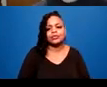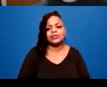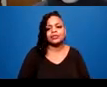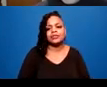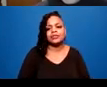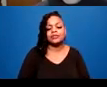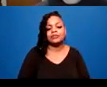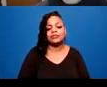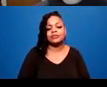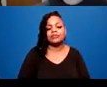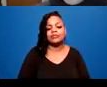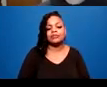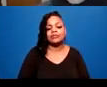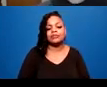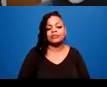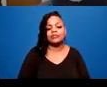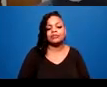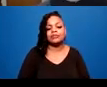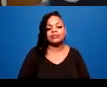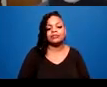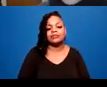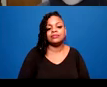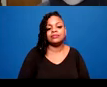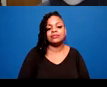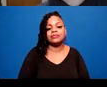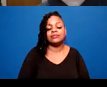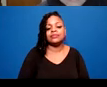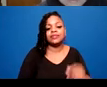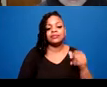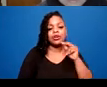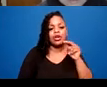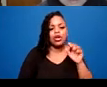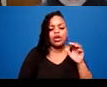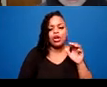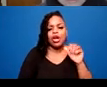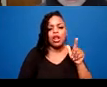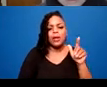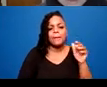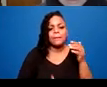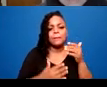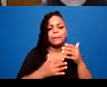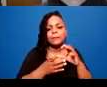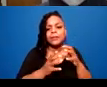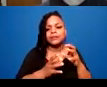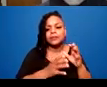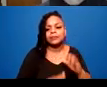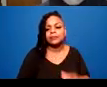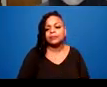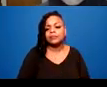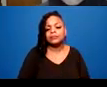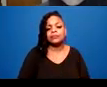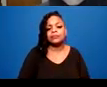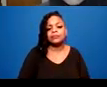competing trauma responses? It's similar that question and that answer is similar to the one about invisible labor.